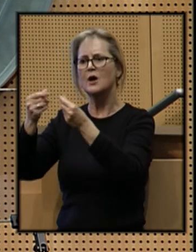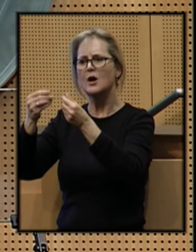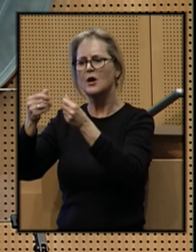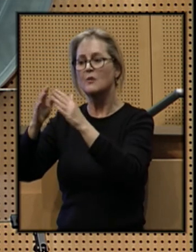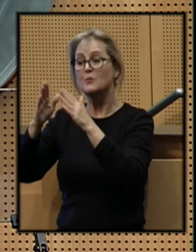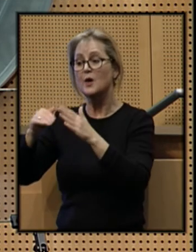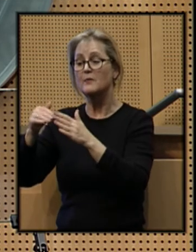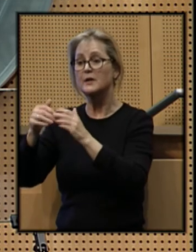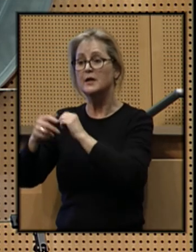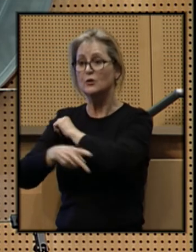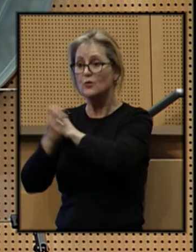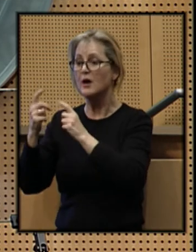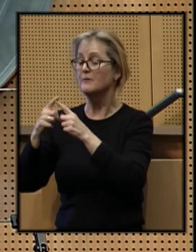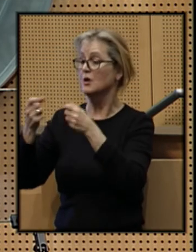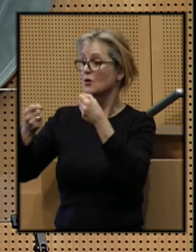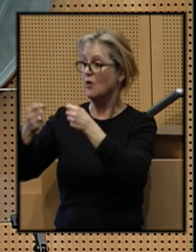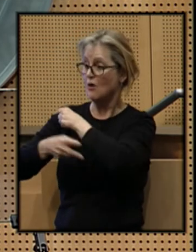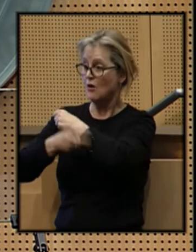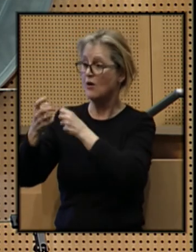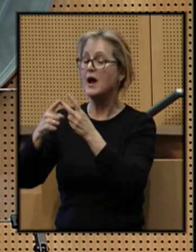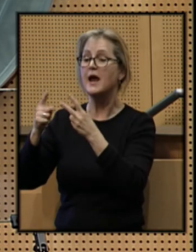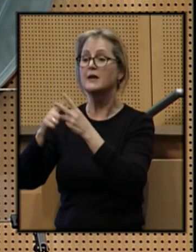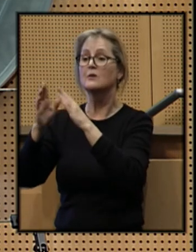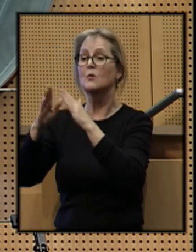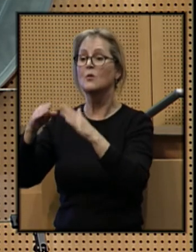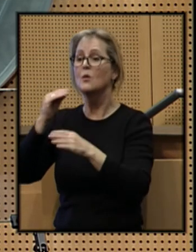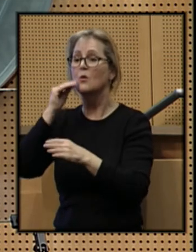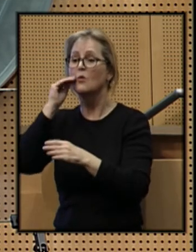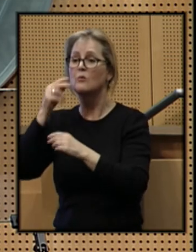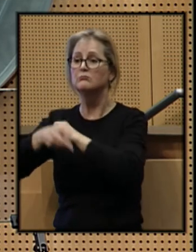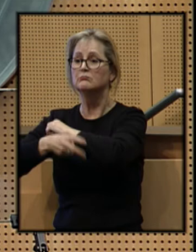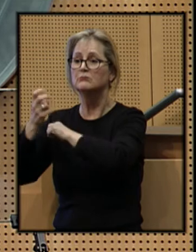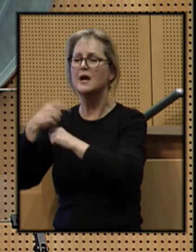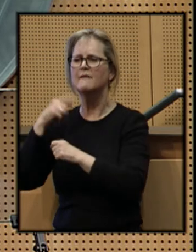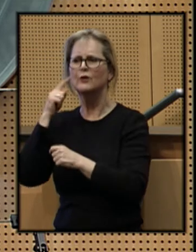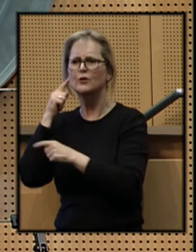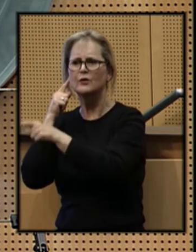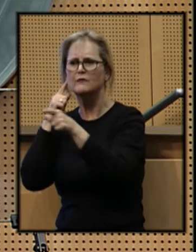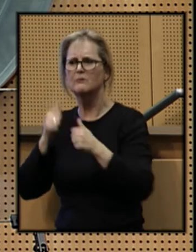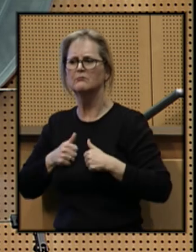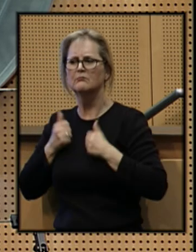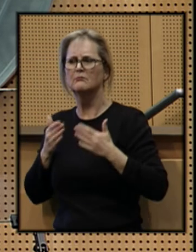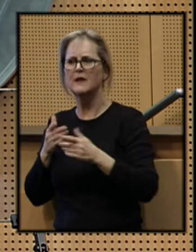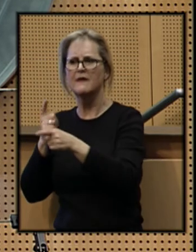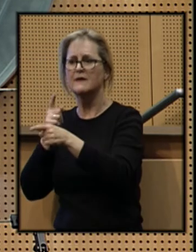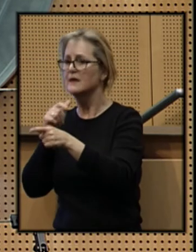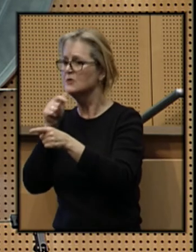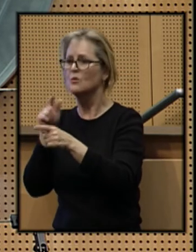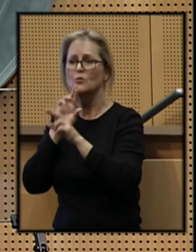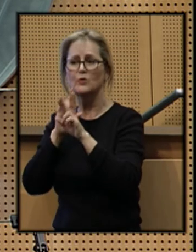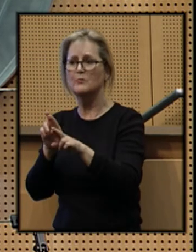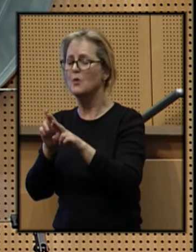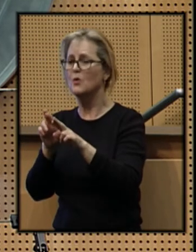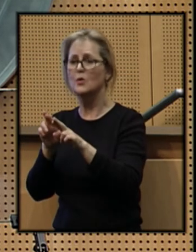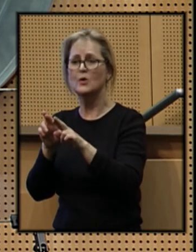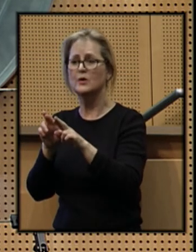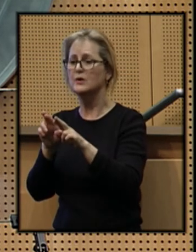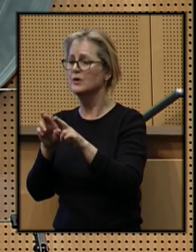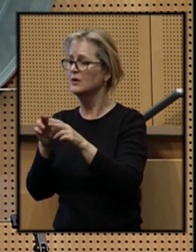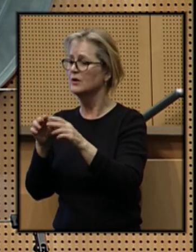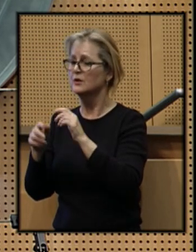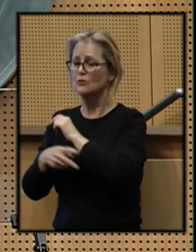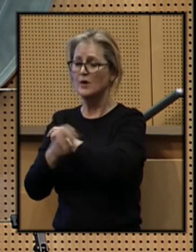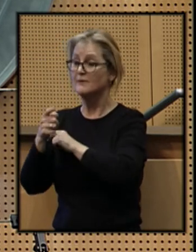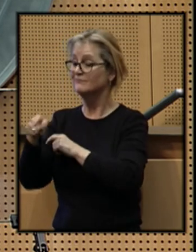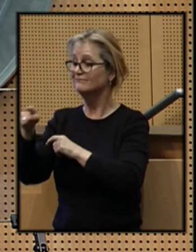particular car prowls and burglaries. I've heard from residents that they no longer report many crimes because they do